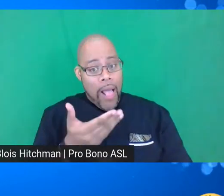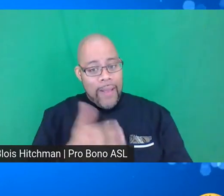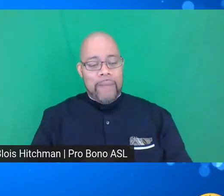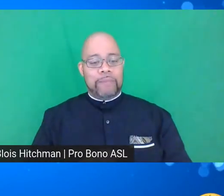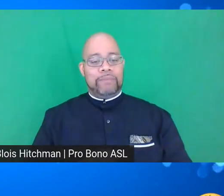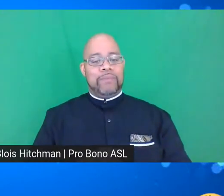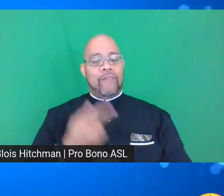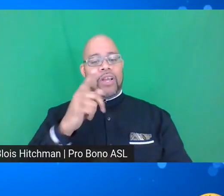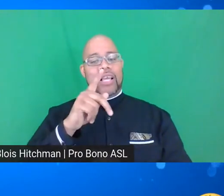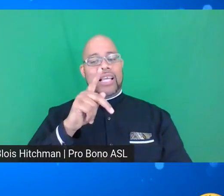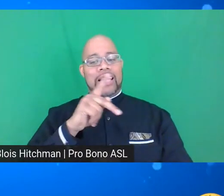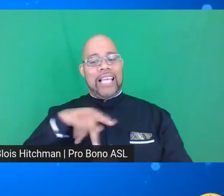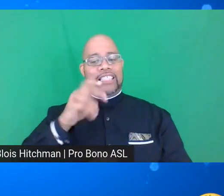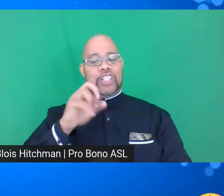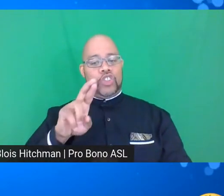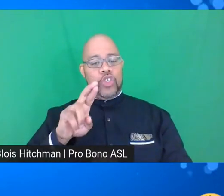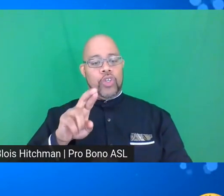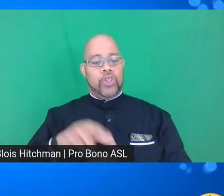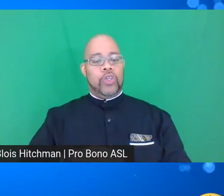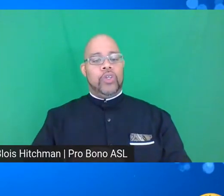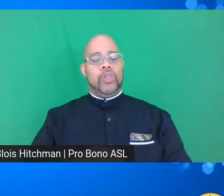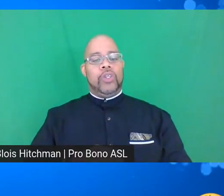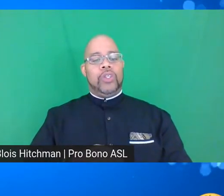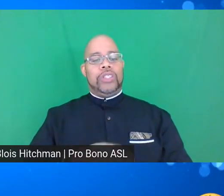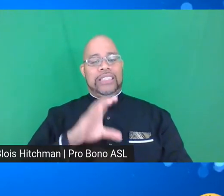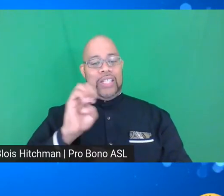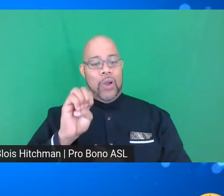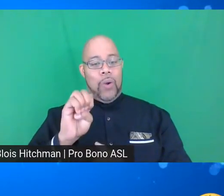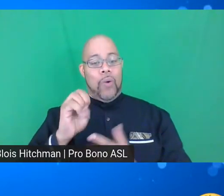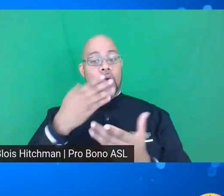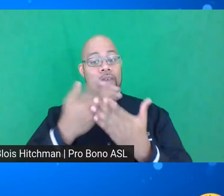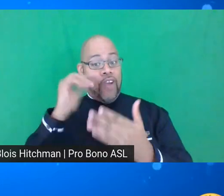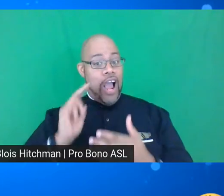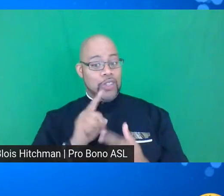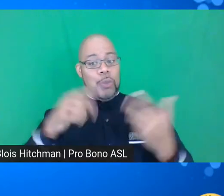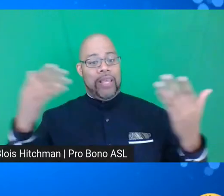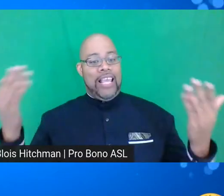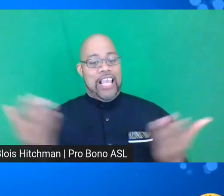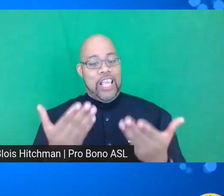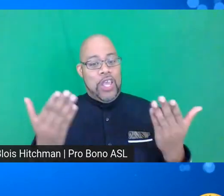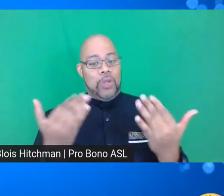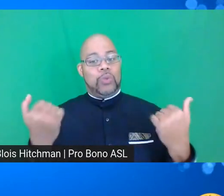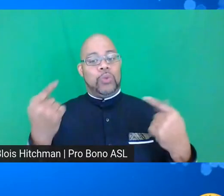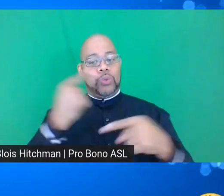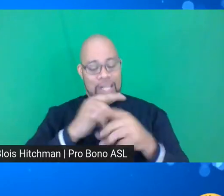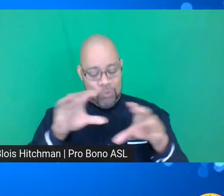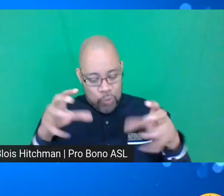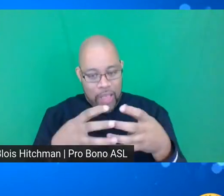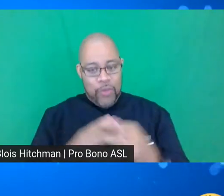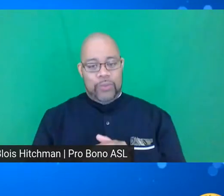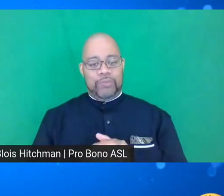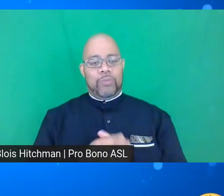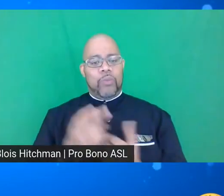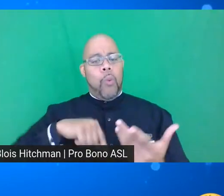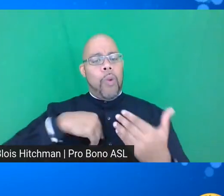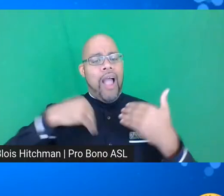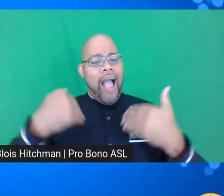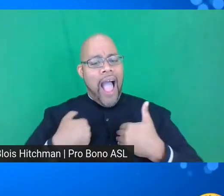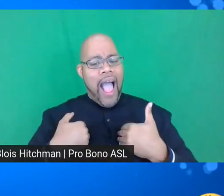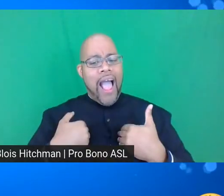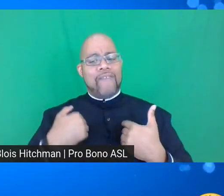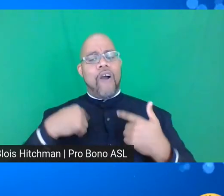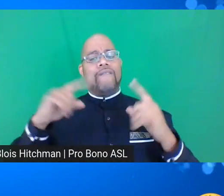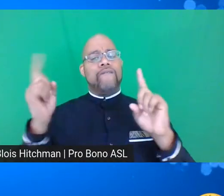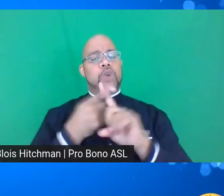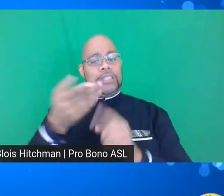King Center's CEO, Dr. Bernice A. King. It is good for us to be here together. We have, as our